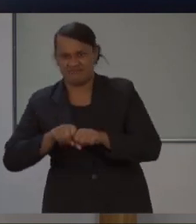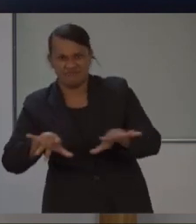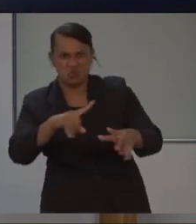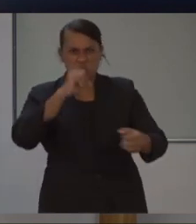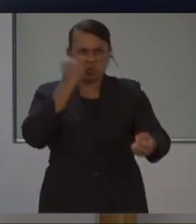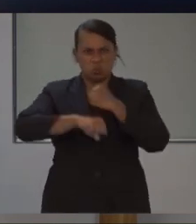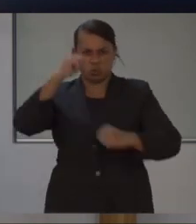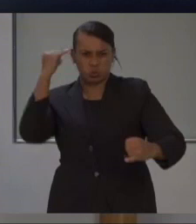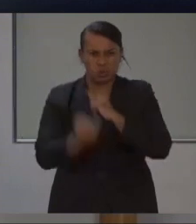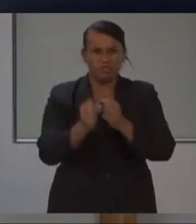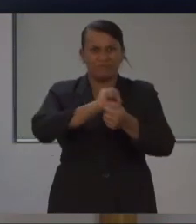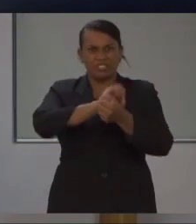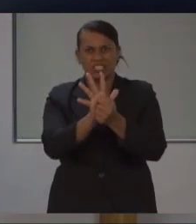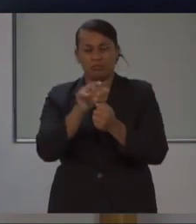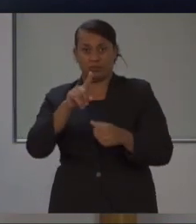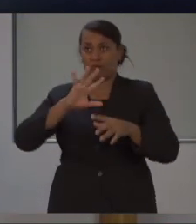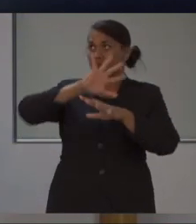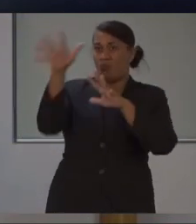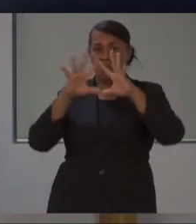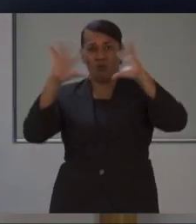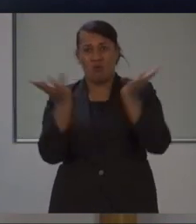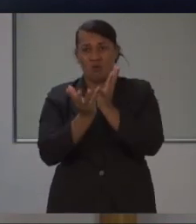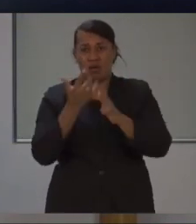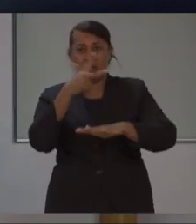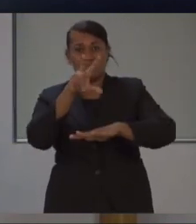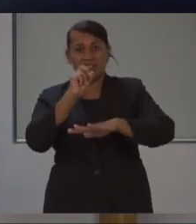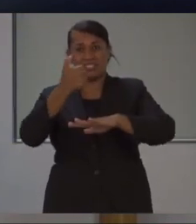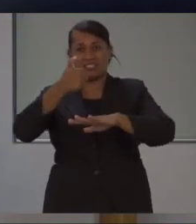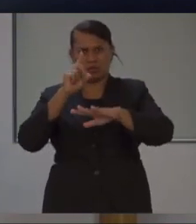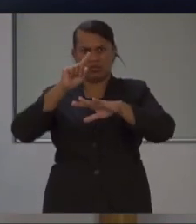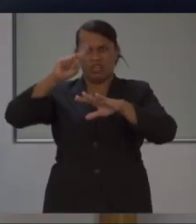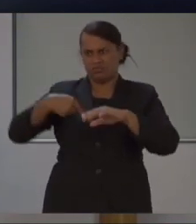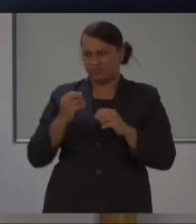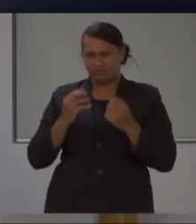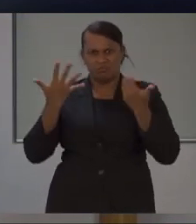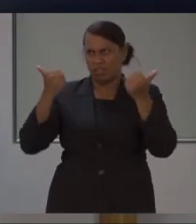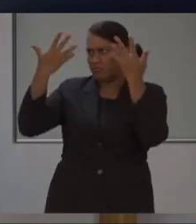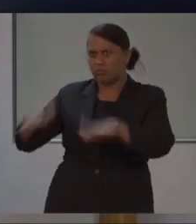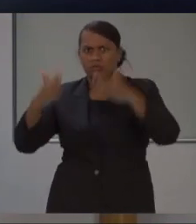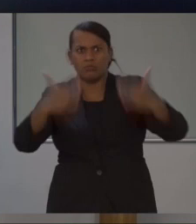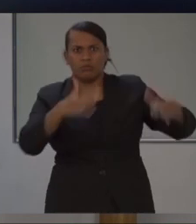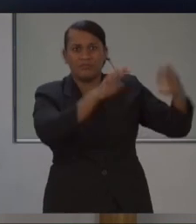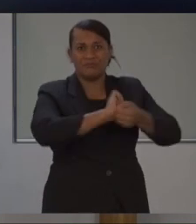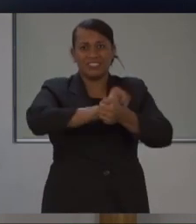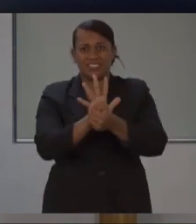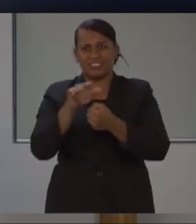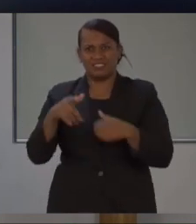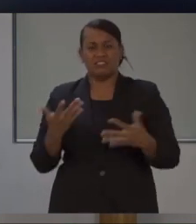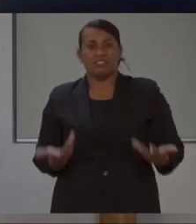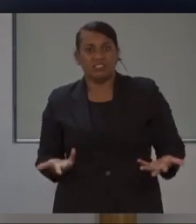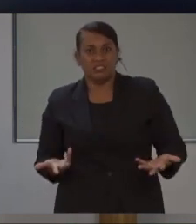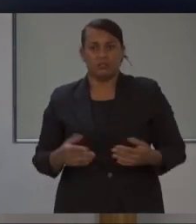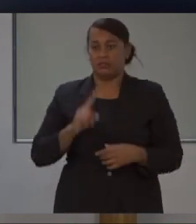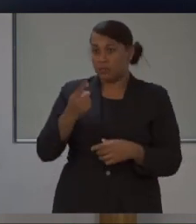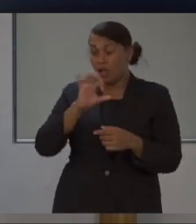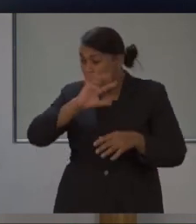world, over 186,000 lives have been lost to this virus. Every day, tens of